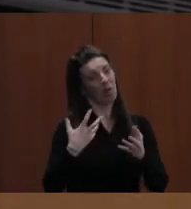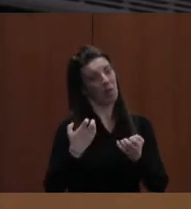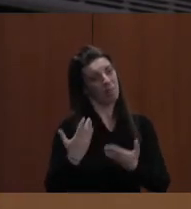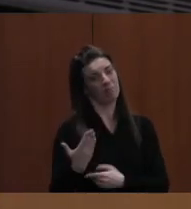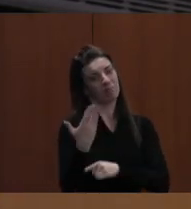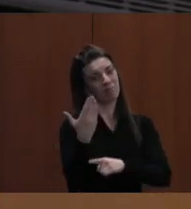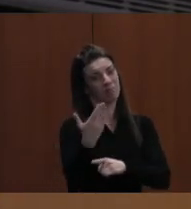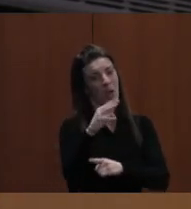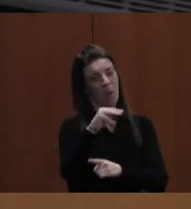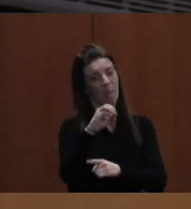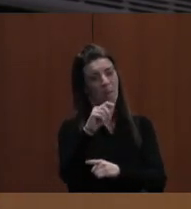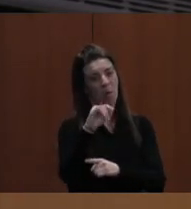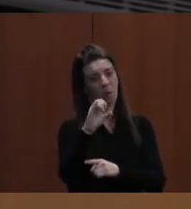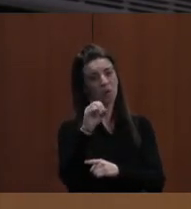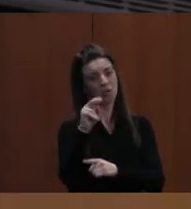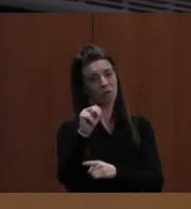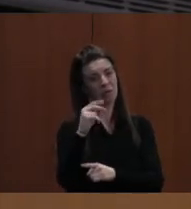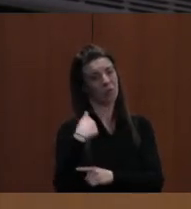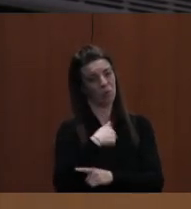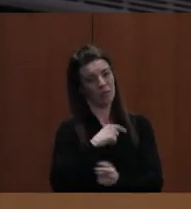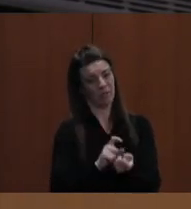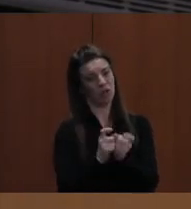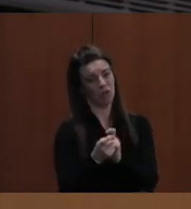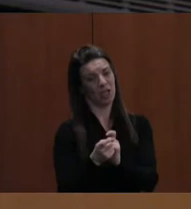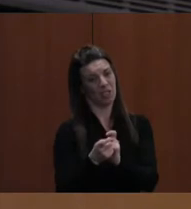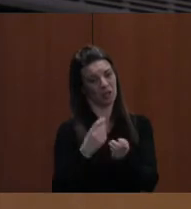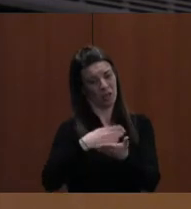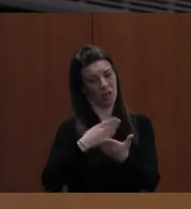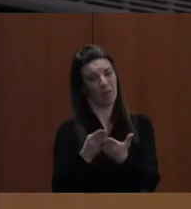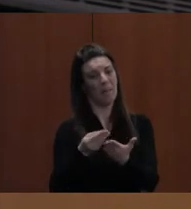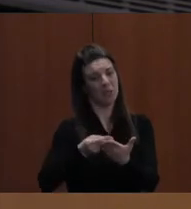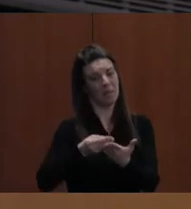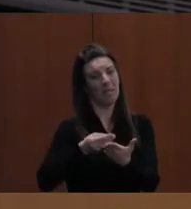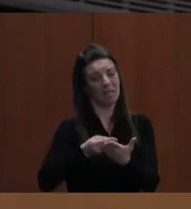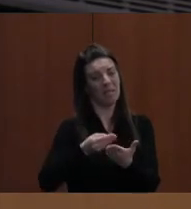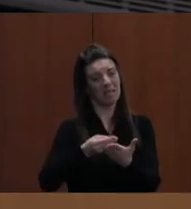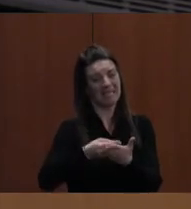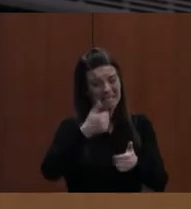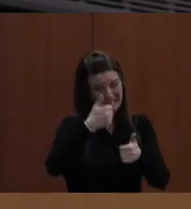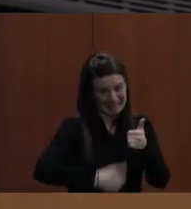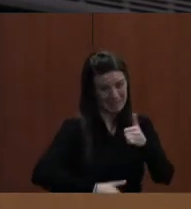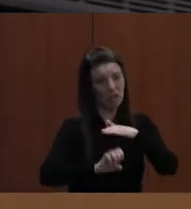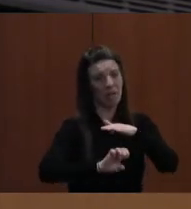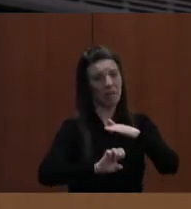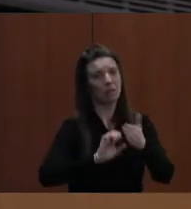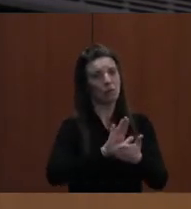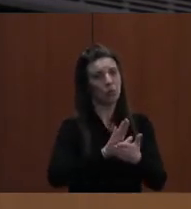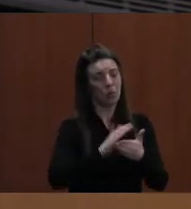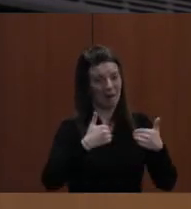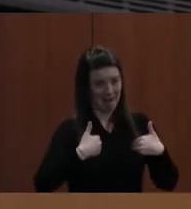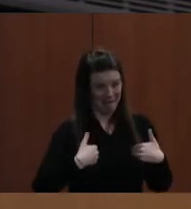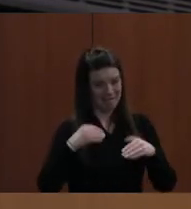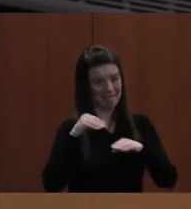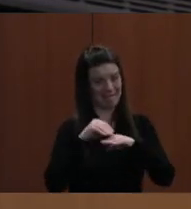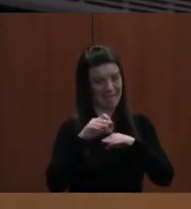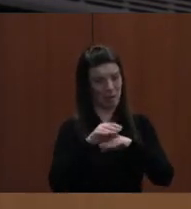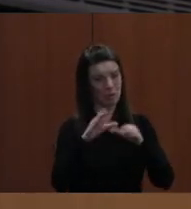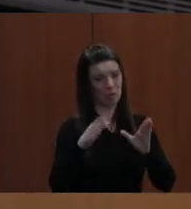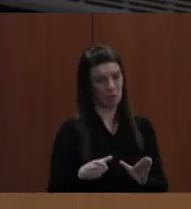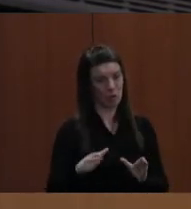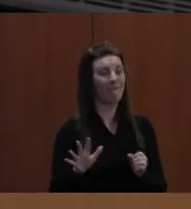we, we adjust the budget that every elementary school has a counselor. Full time.